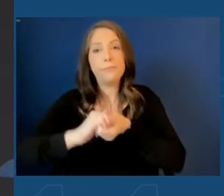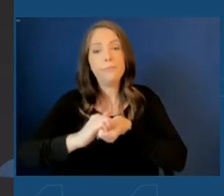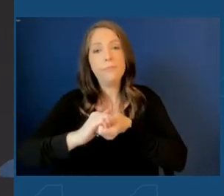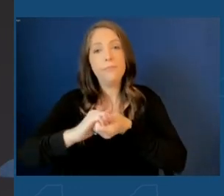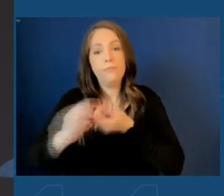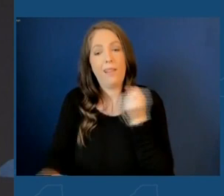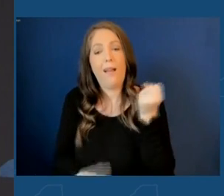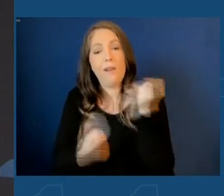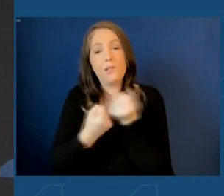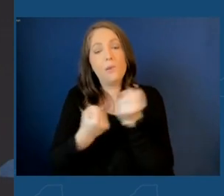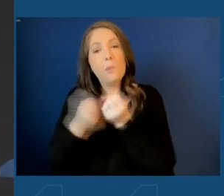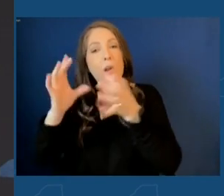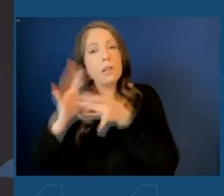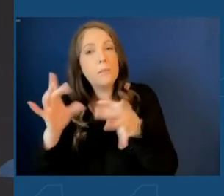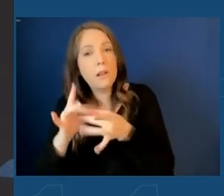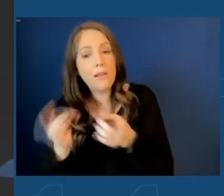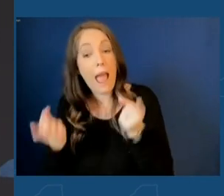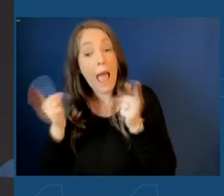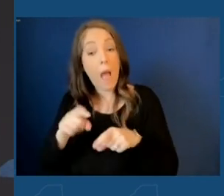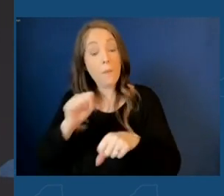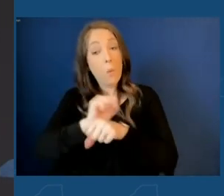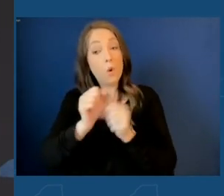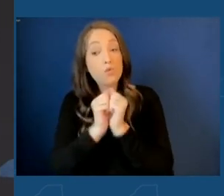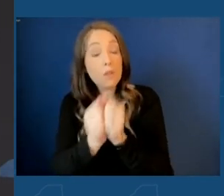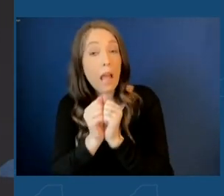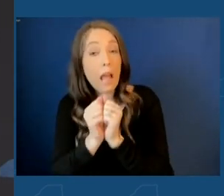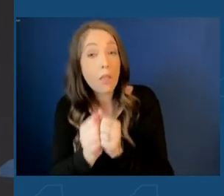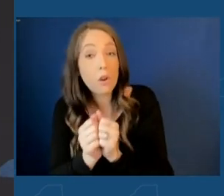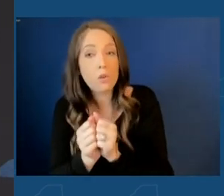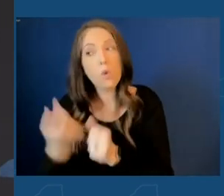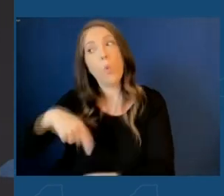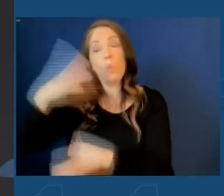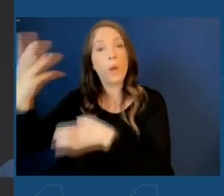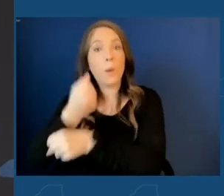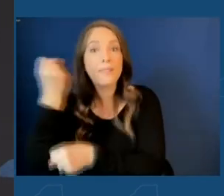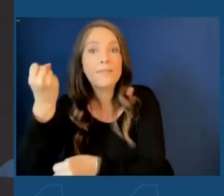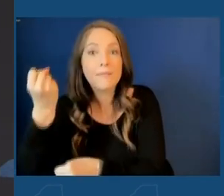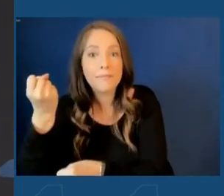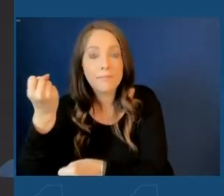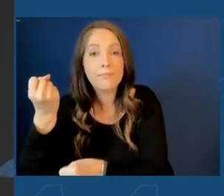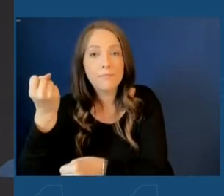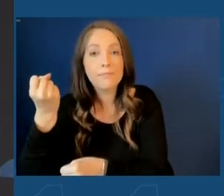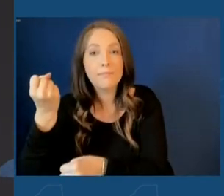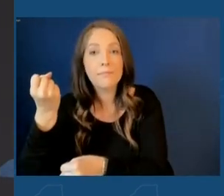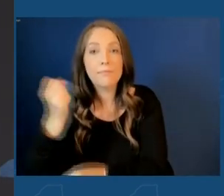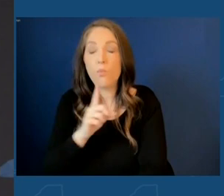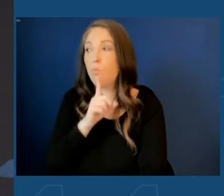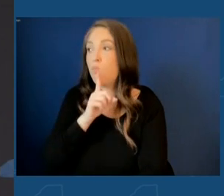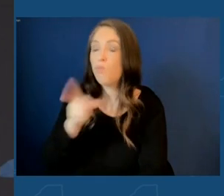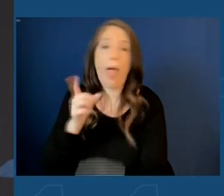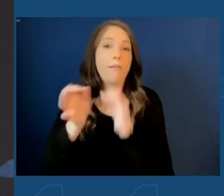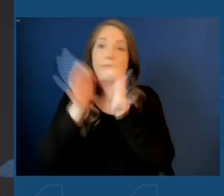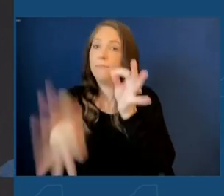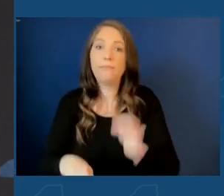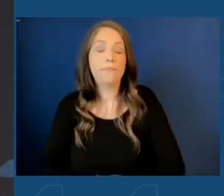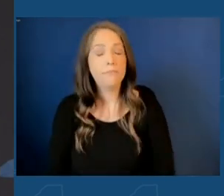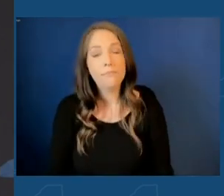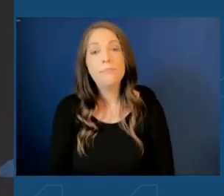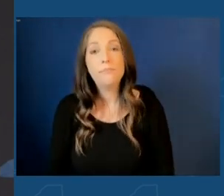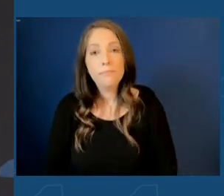reinforces the message that when we work together, we win. It really is that simple.